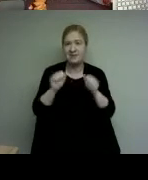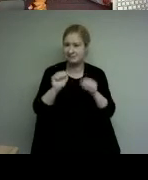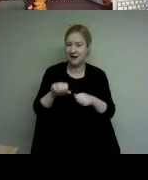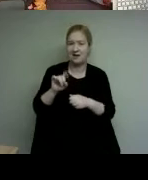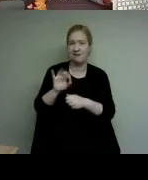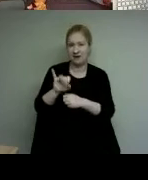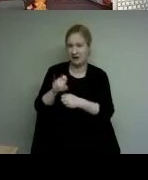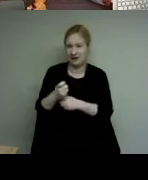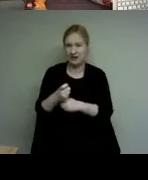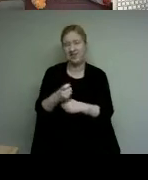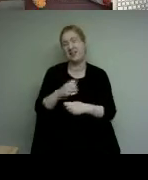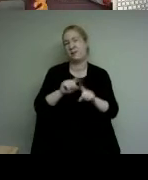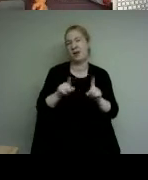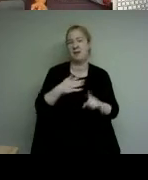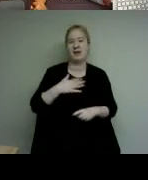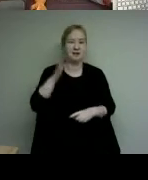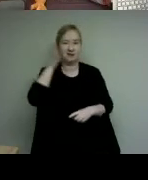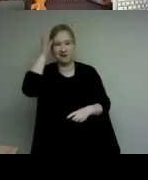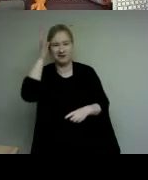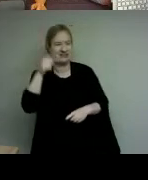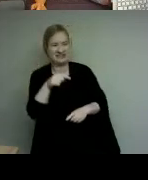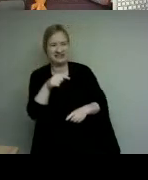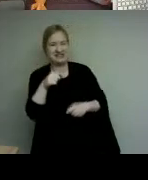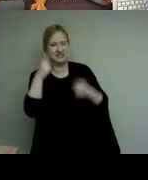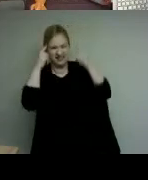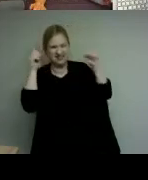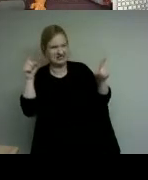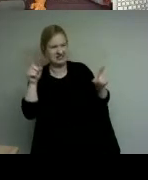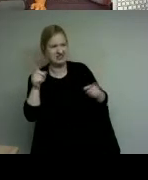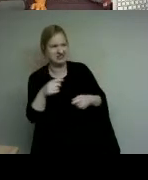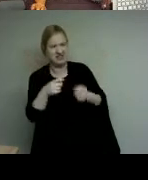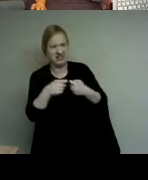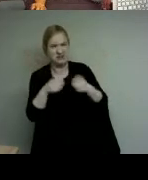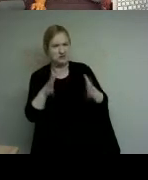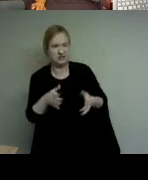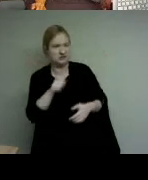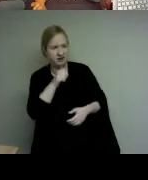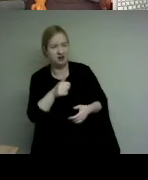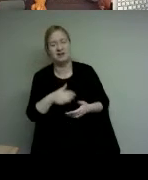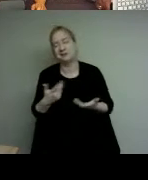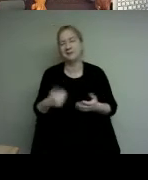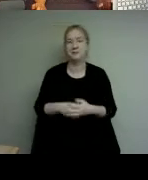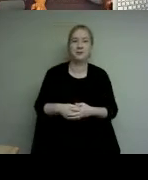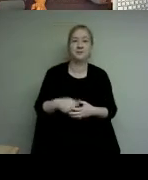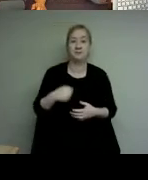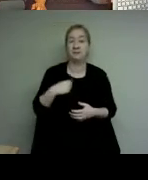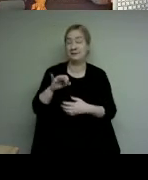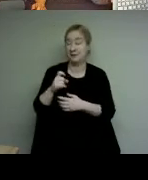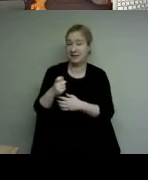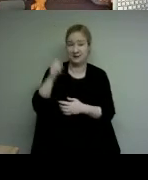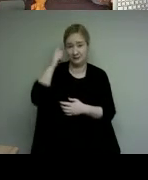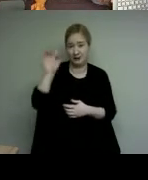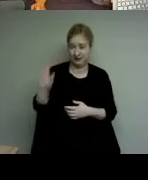profession in the skilled trades the real effect of this has motivated me to continue learning and advancing despite my